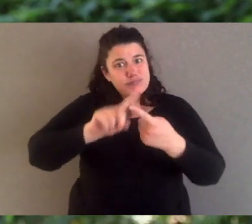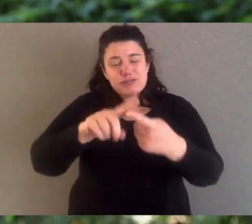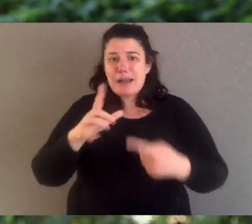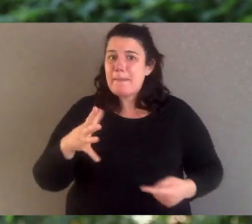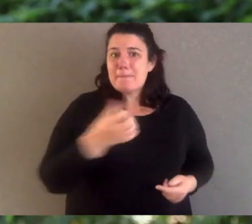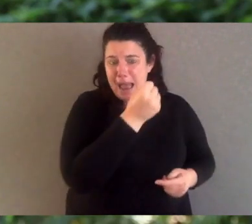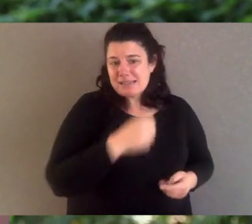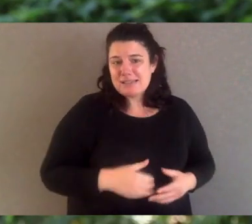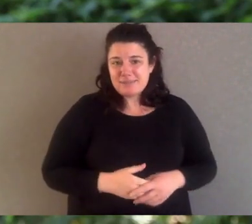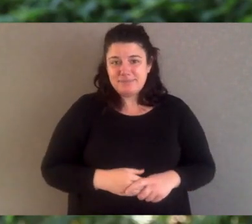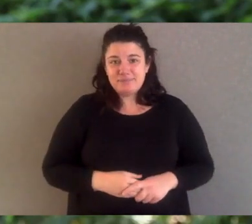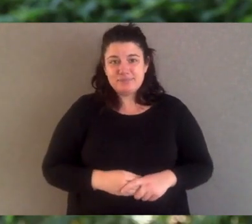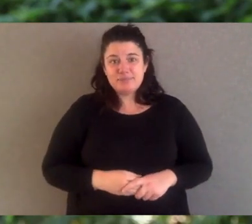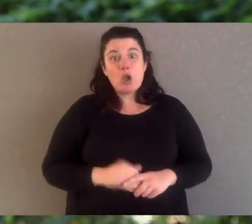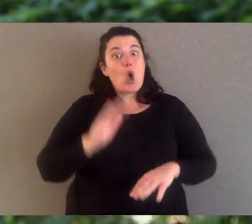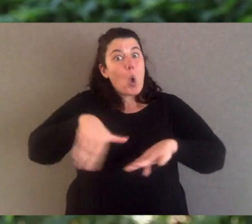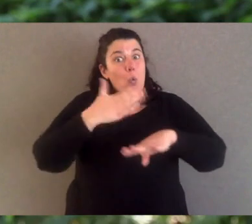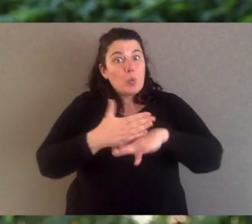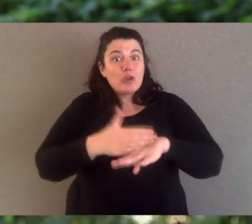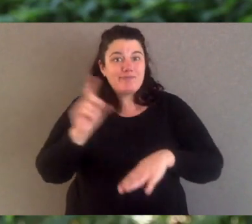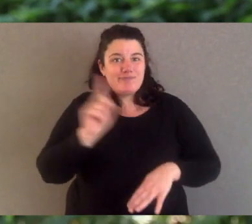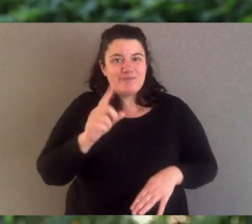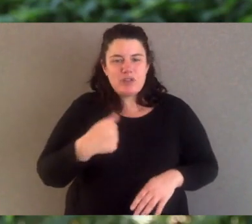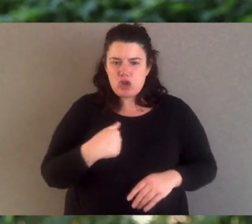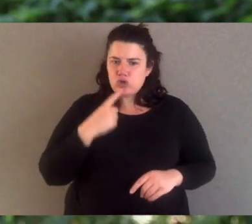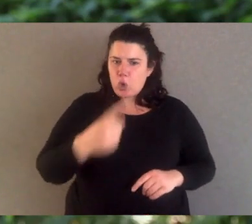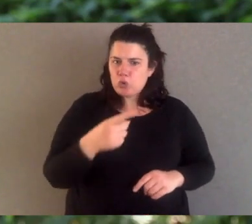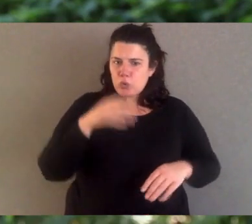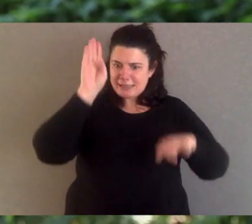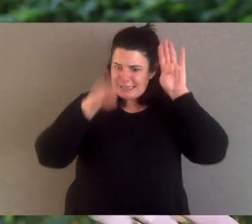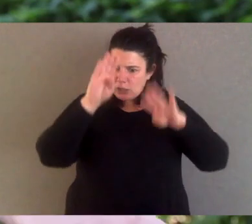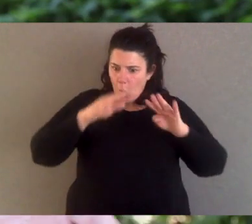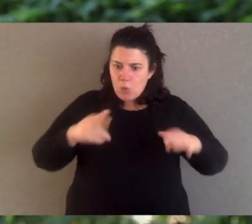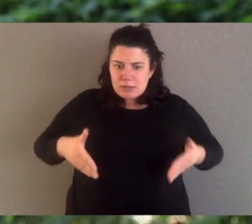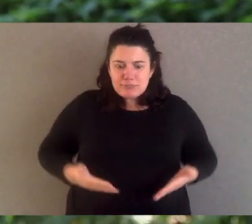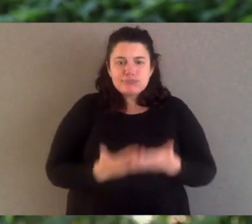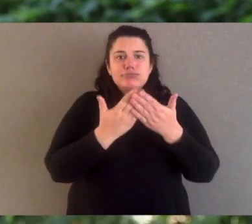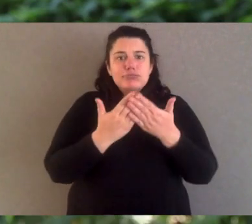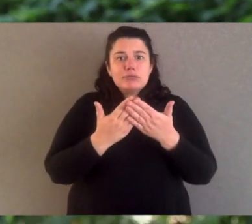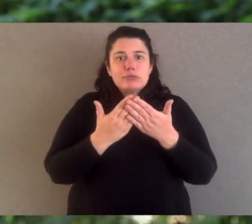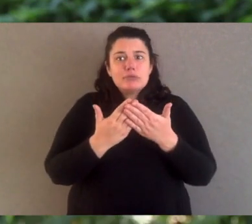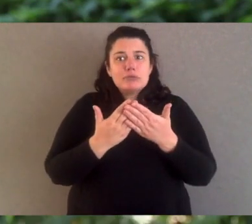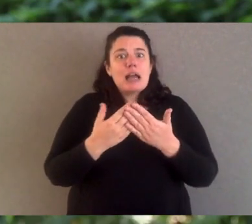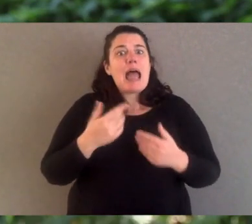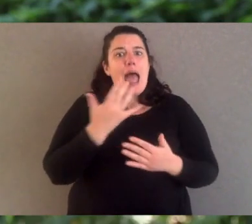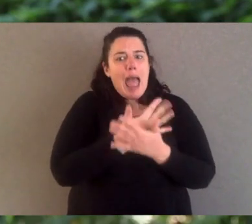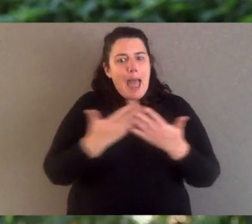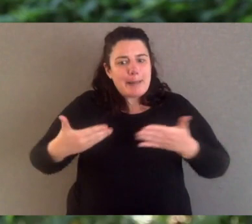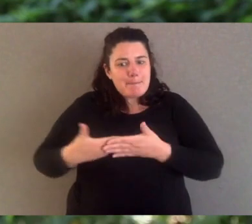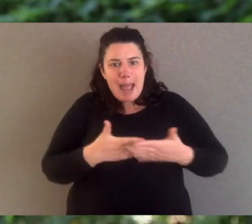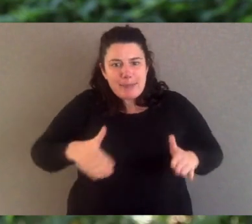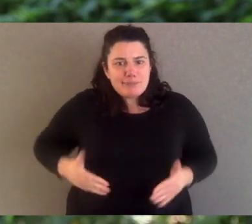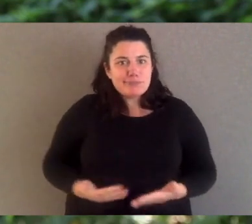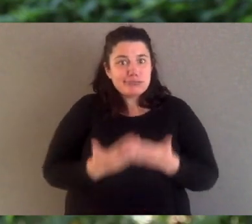but I want you to tell me how many puppies they normally have. It's a little bit different than a domestic dog. Now the other bit of